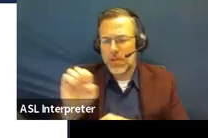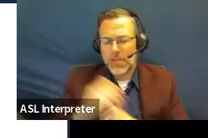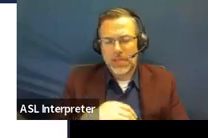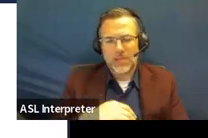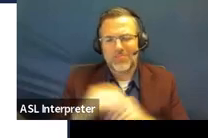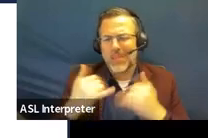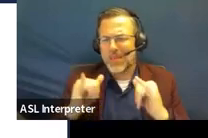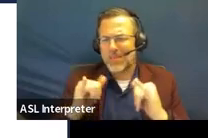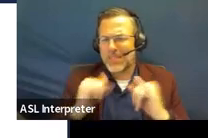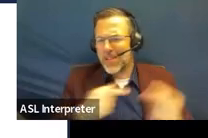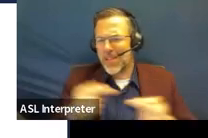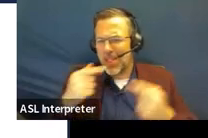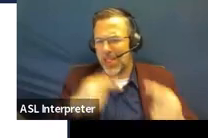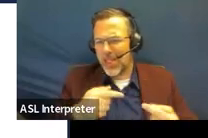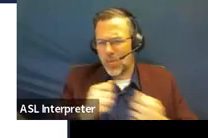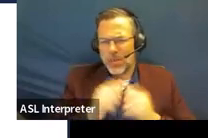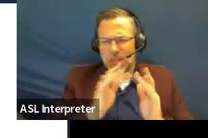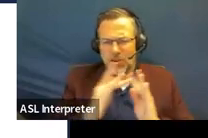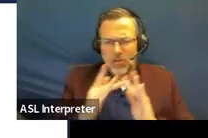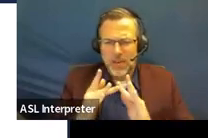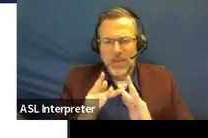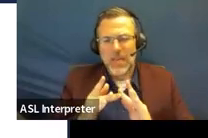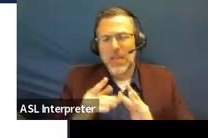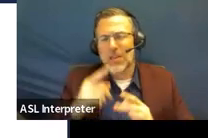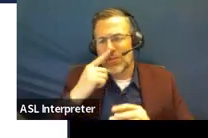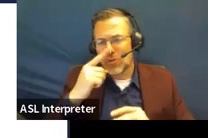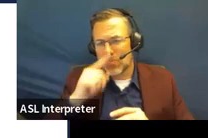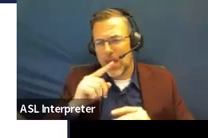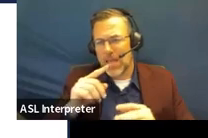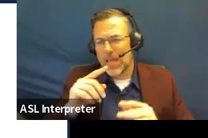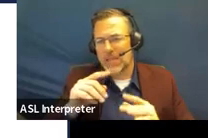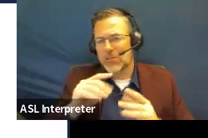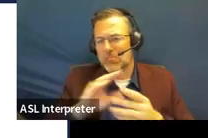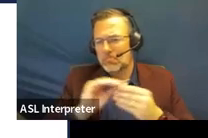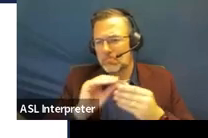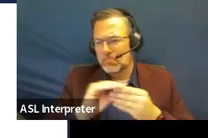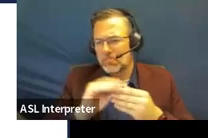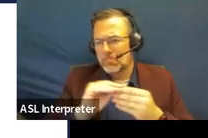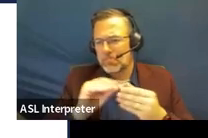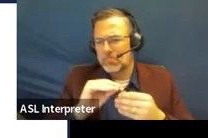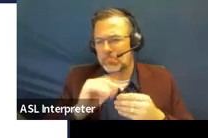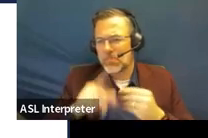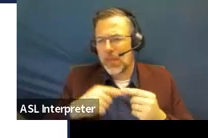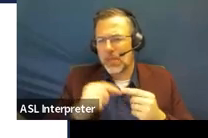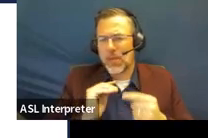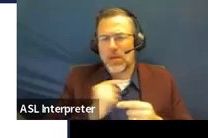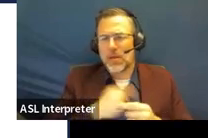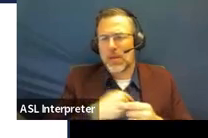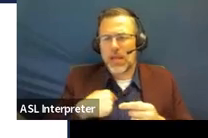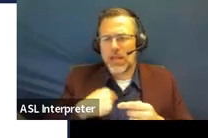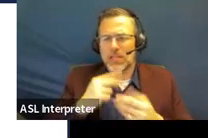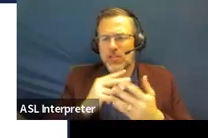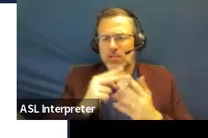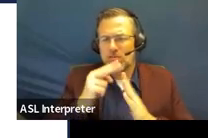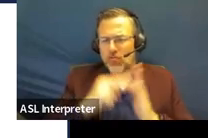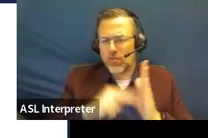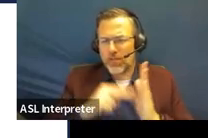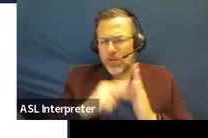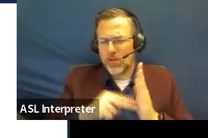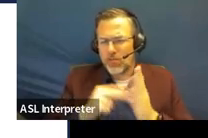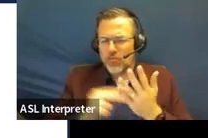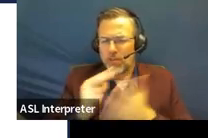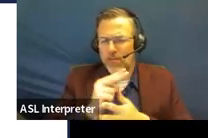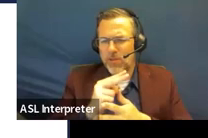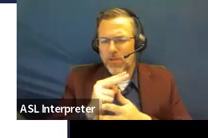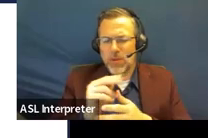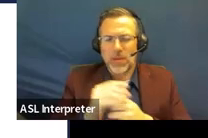internet. So, um, could you give the little spiel about us, um, reviewing? Yes, absolutely. Um,